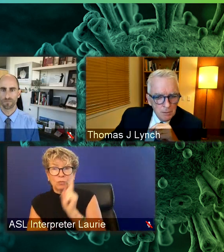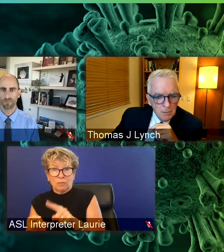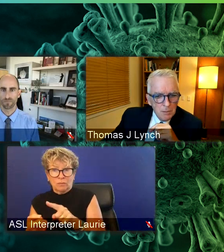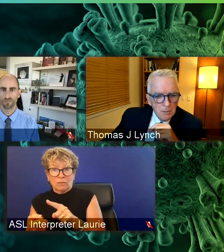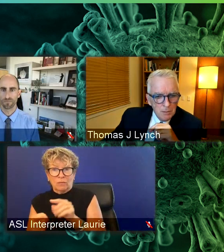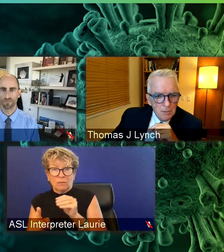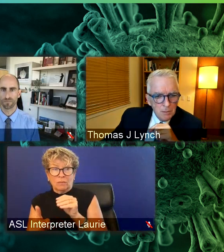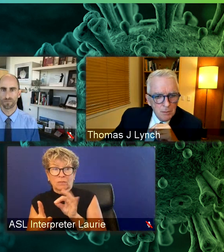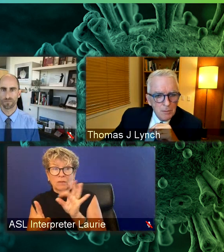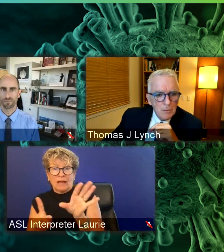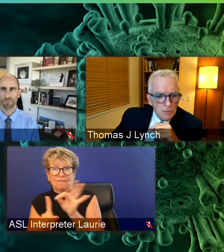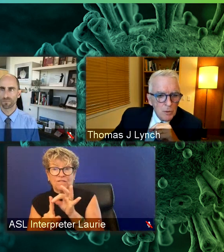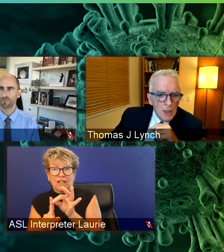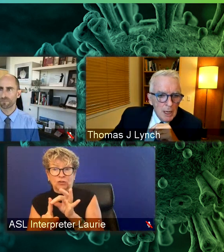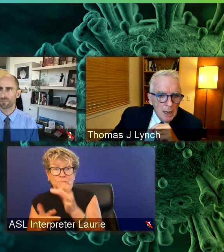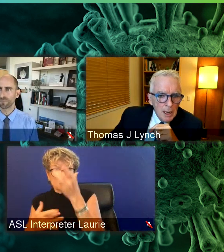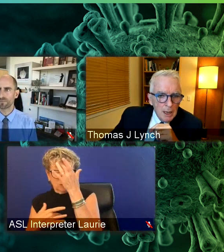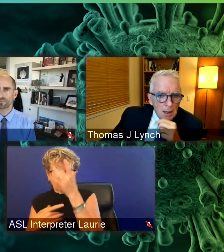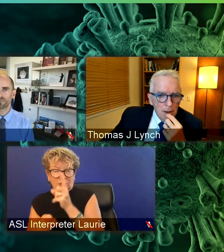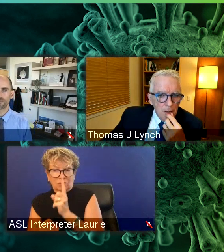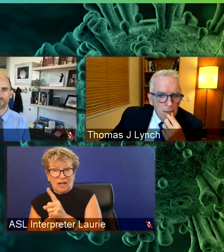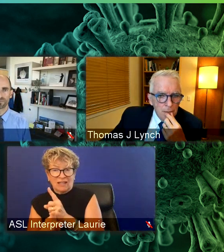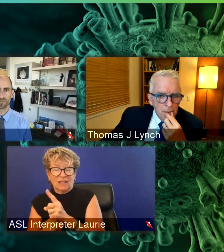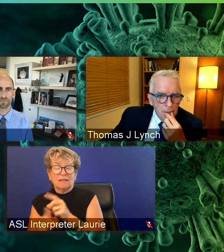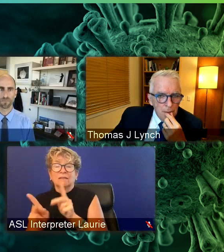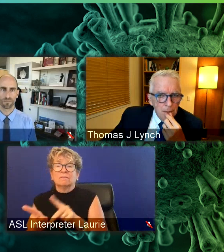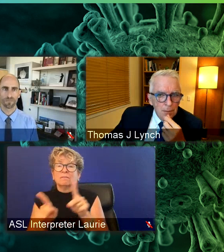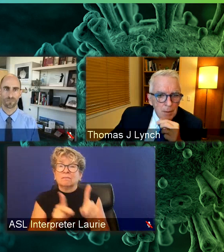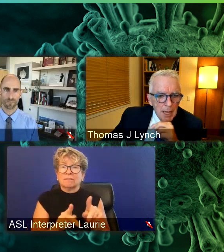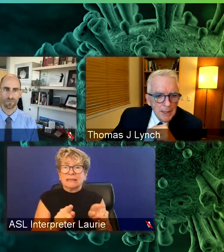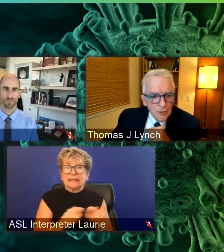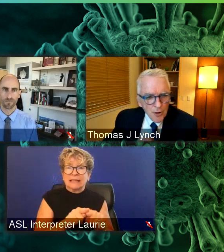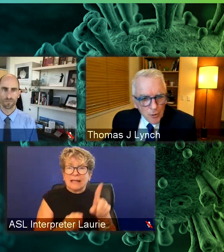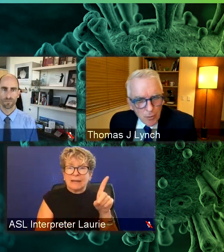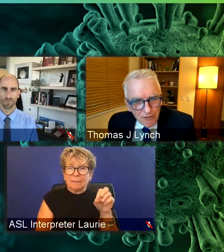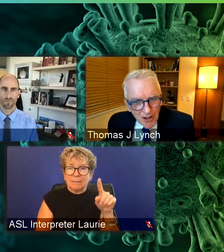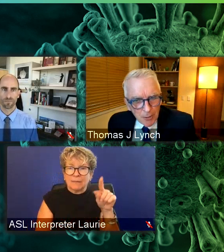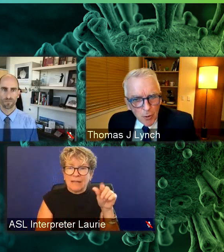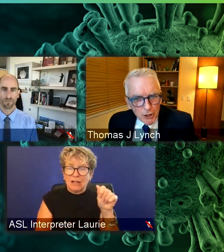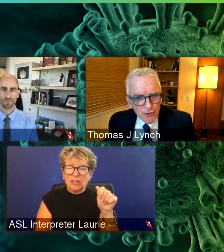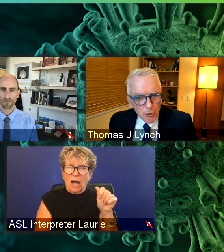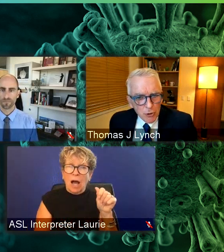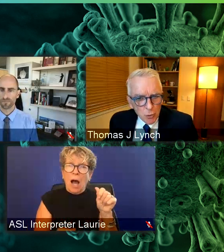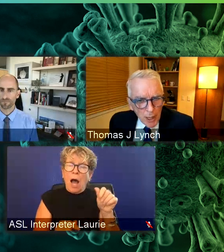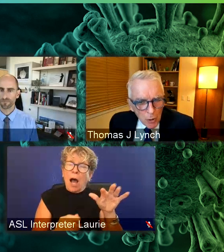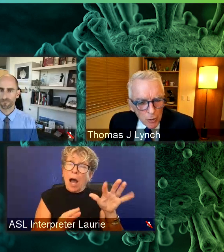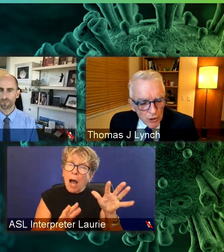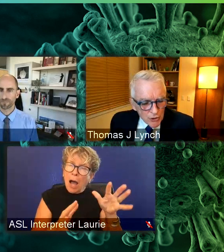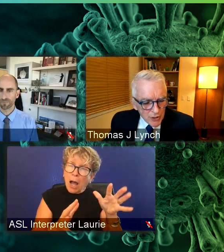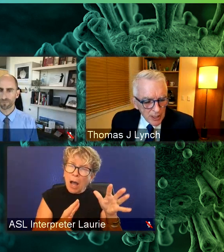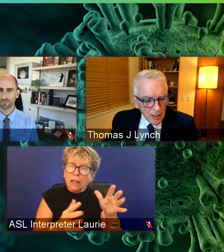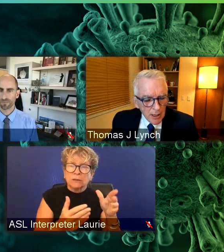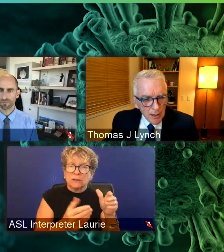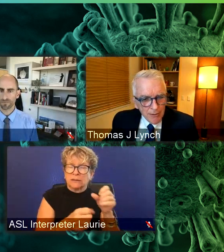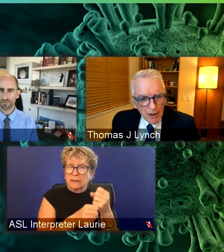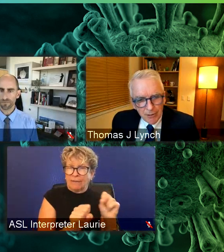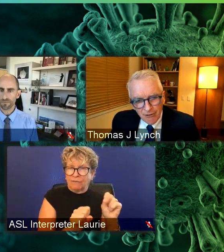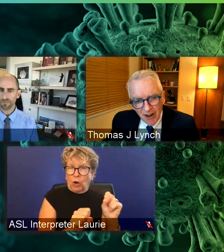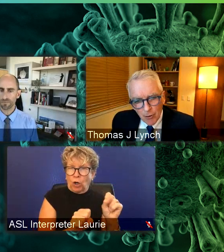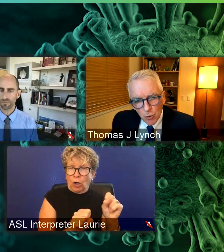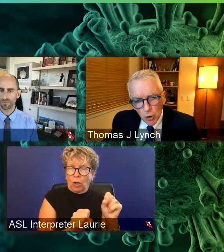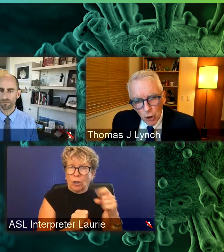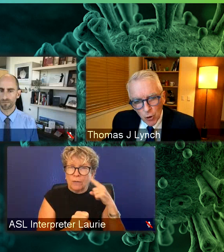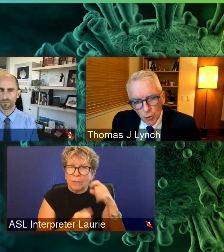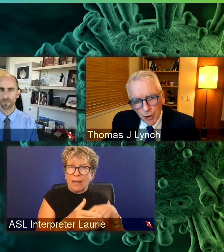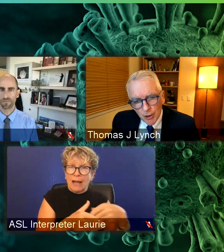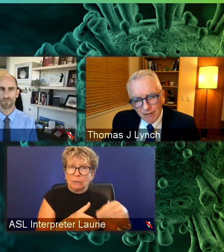is it is largely safe to be outdoors. And Trevor, a follow up question for you as well, which is the the